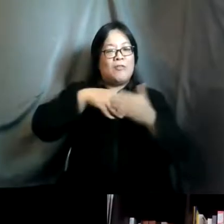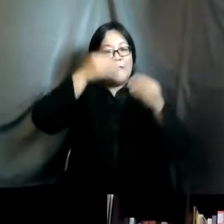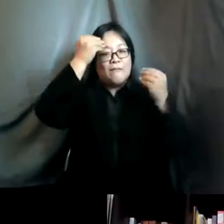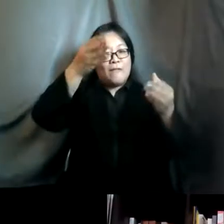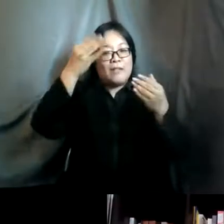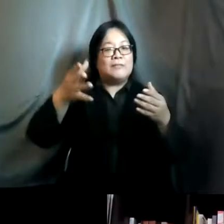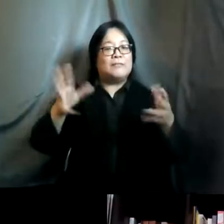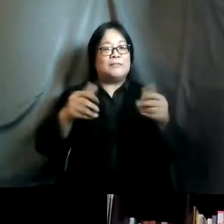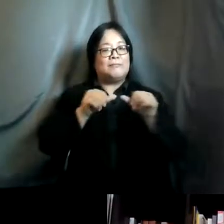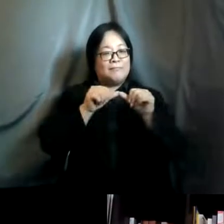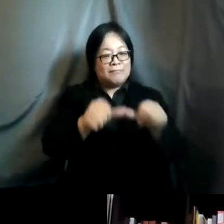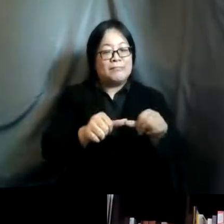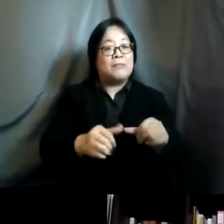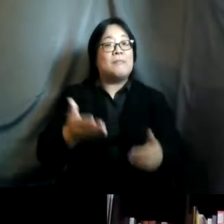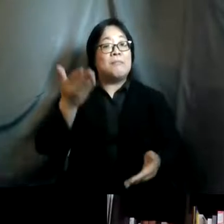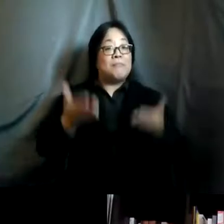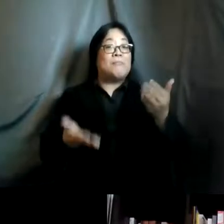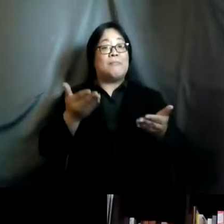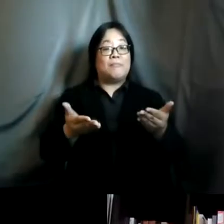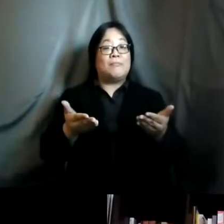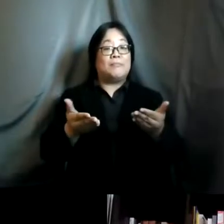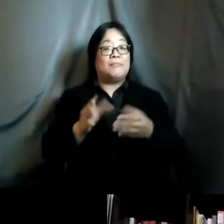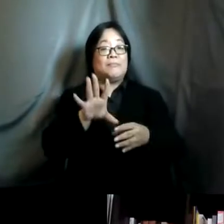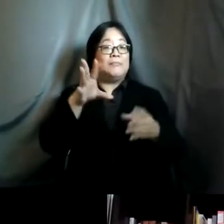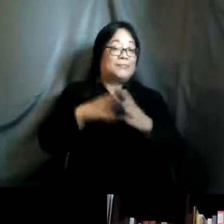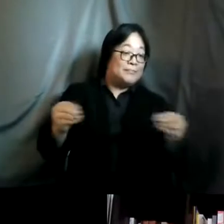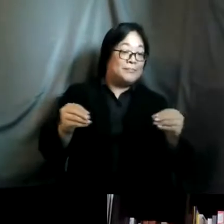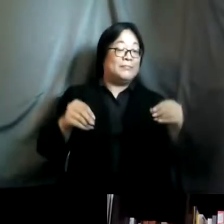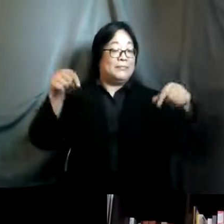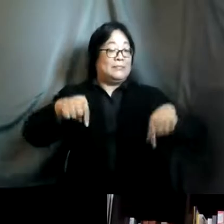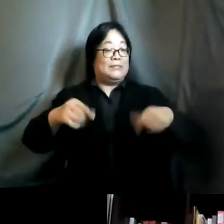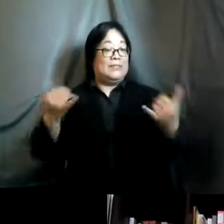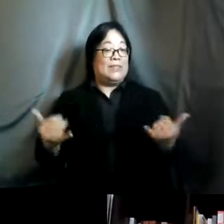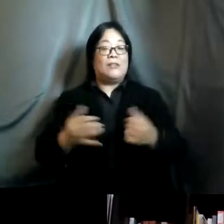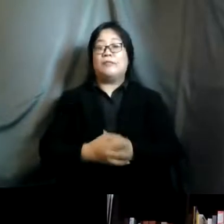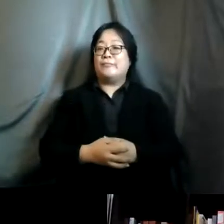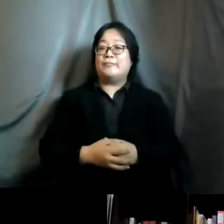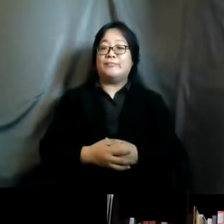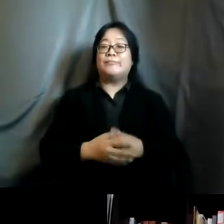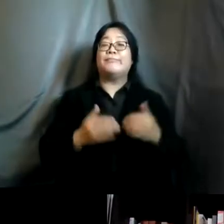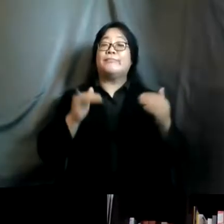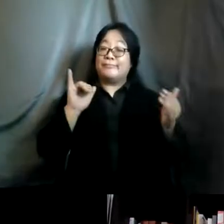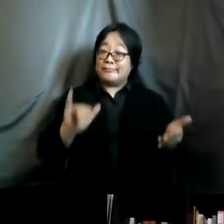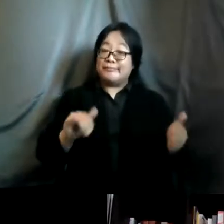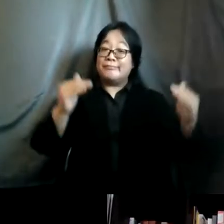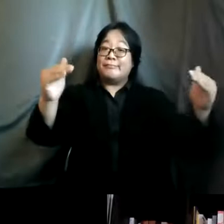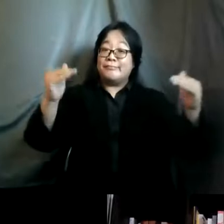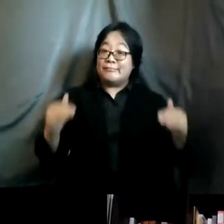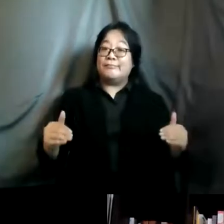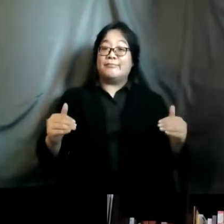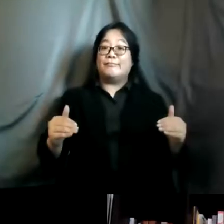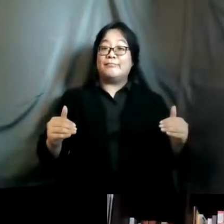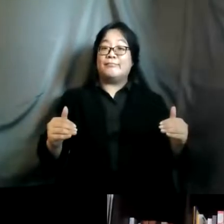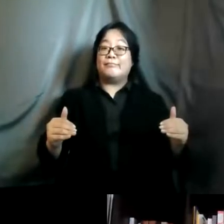more likely that this may actually be resolved during our lifetimes um from there ladies and gentlemen we move on to our